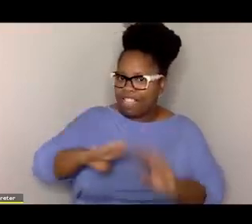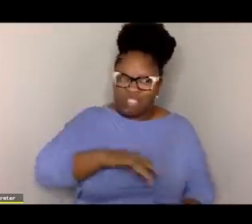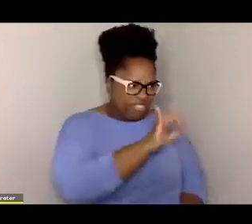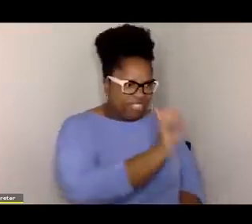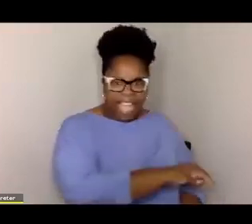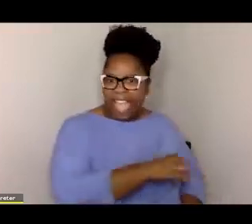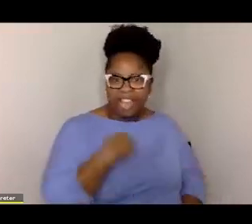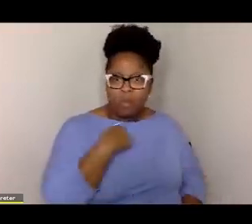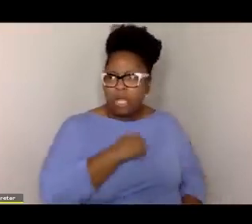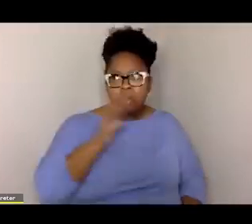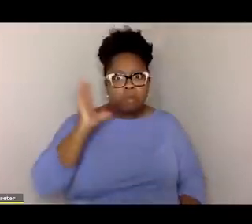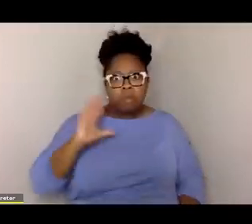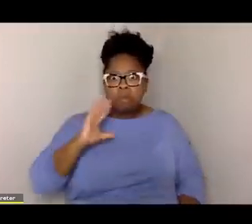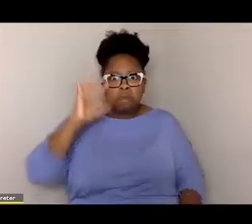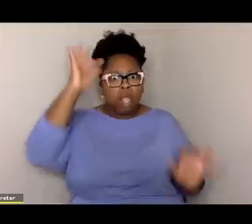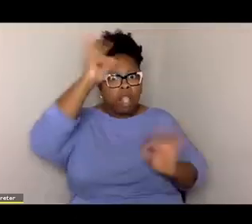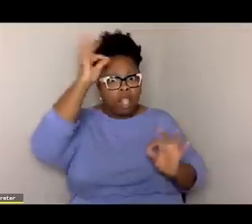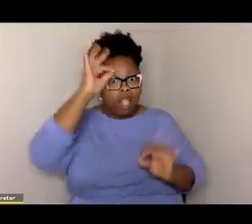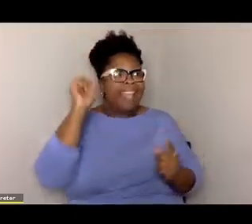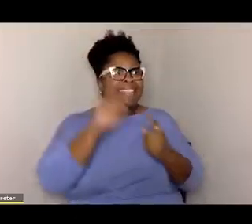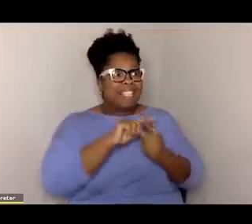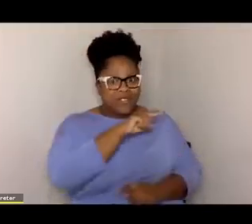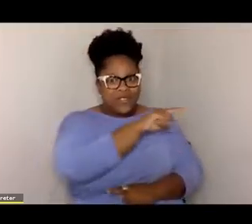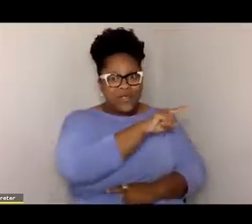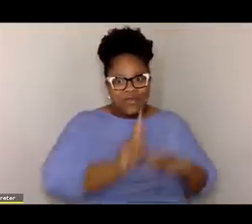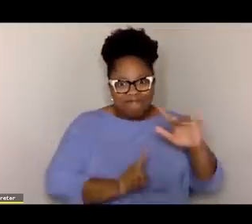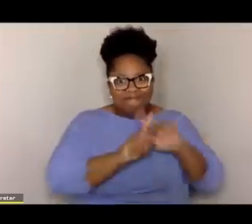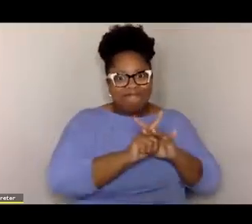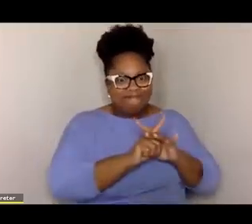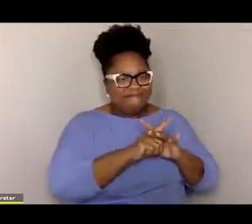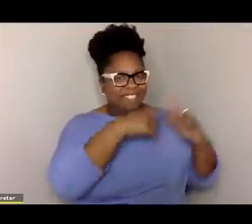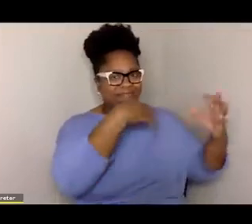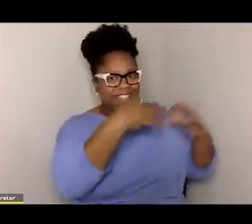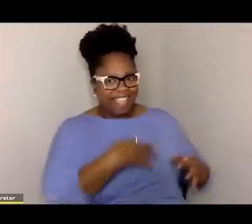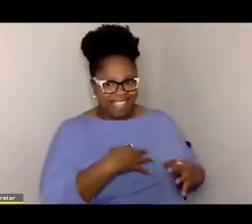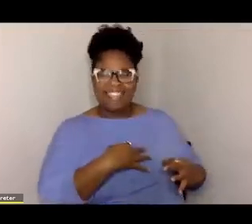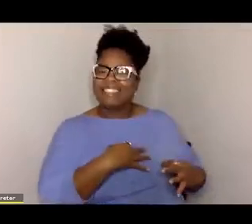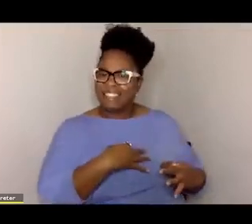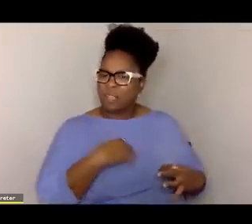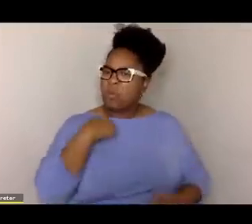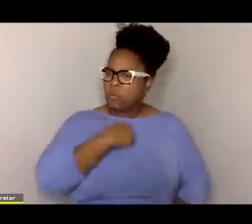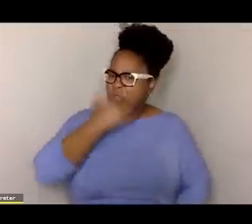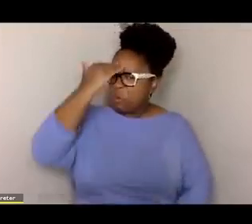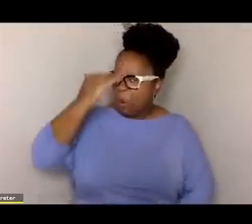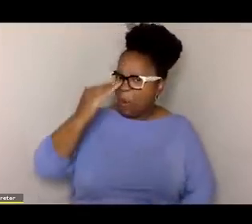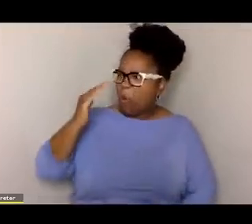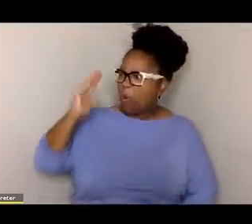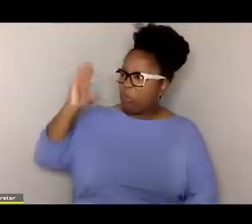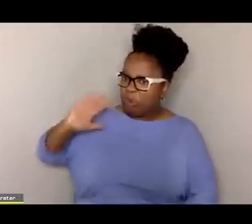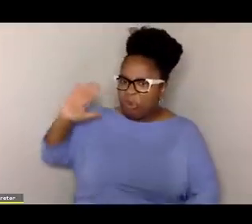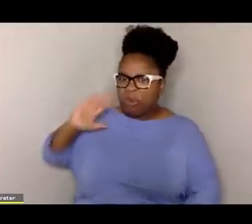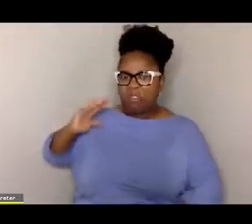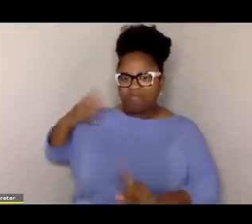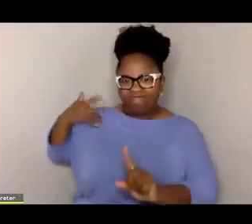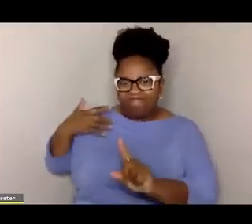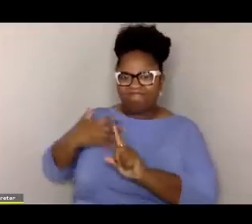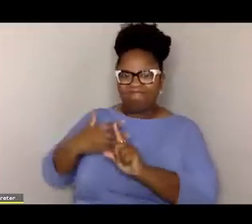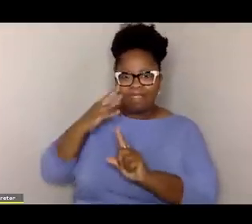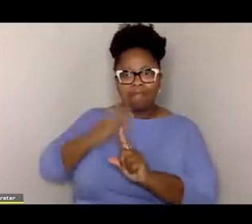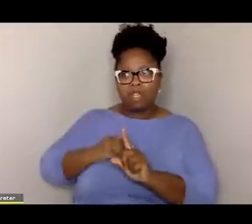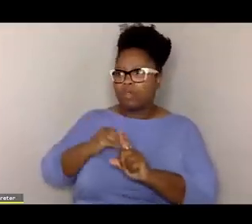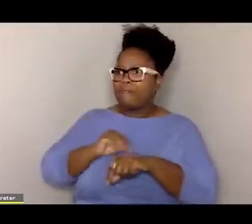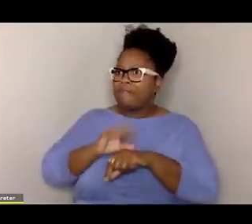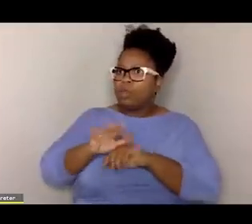of your brain. That's what we did not realize until you came along to tell us. We know that those experiences